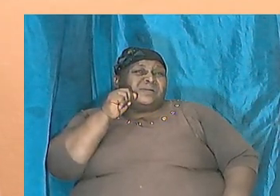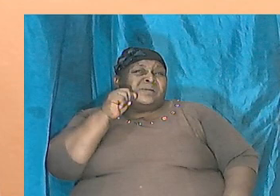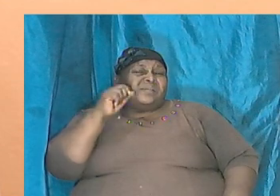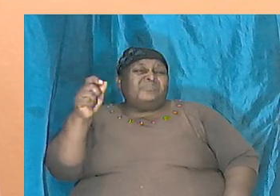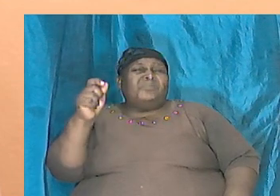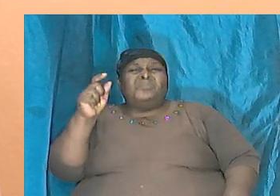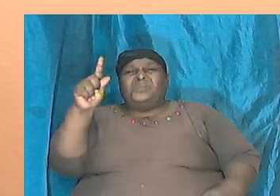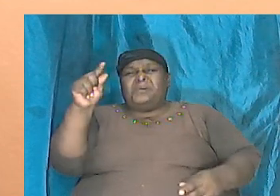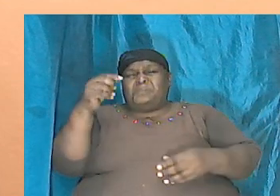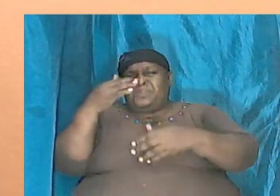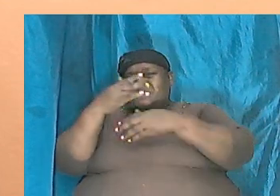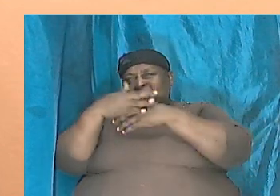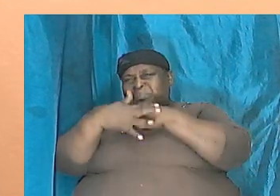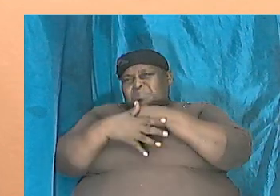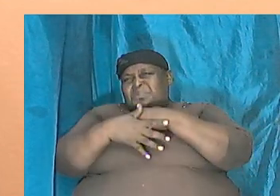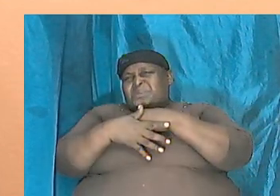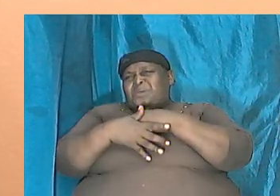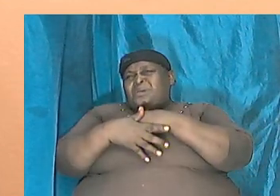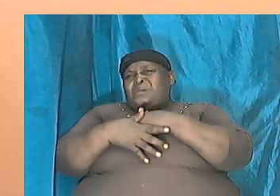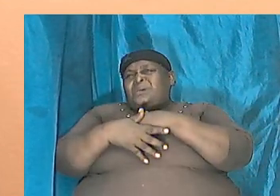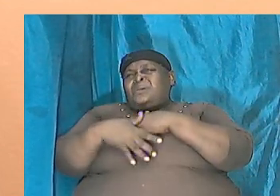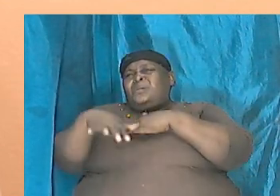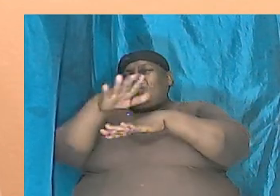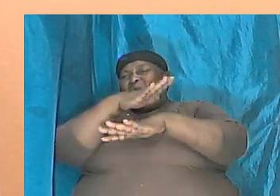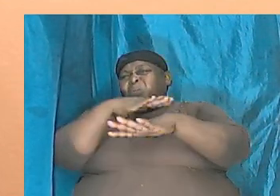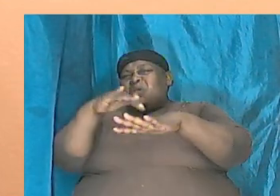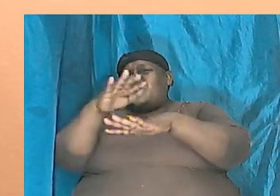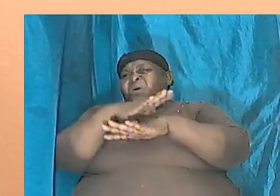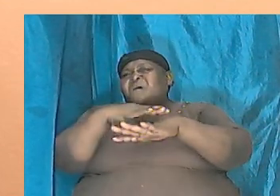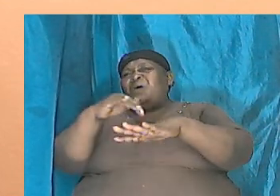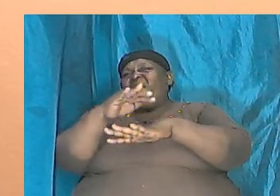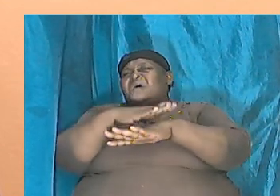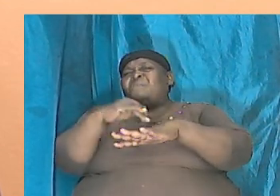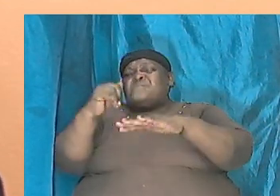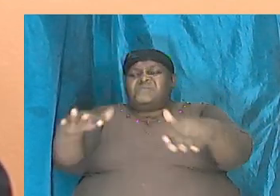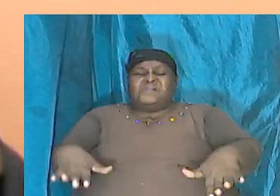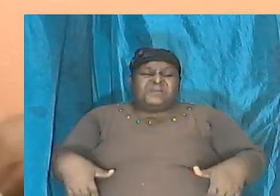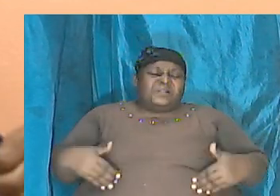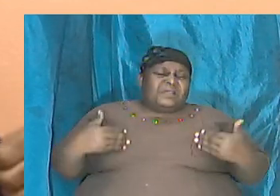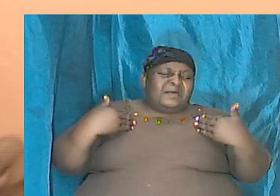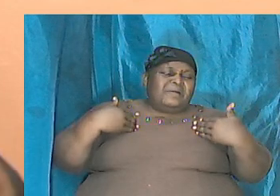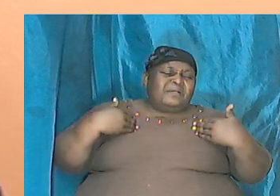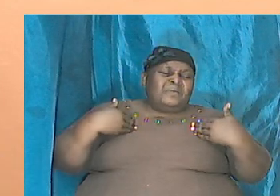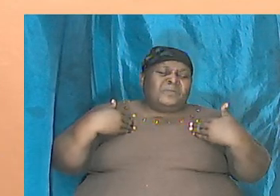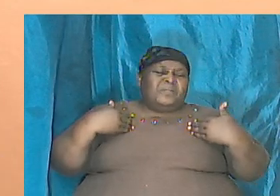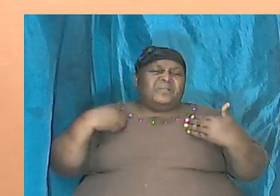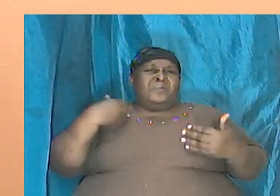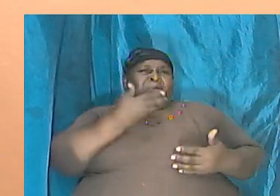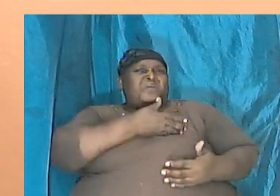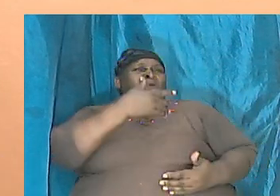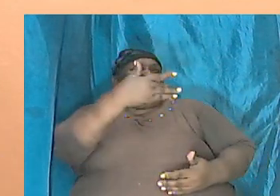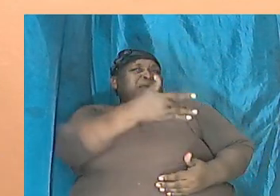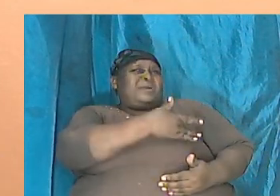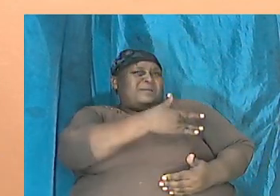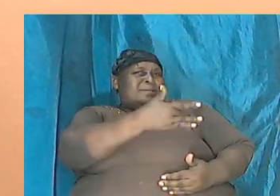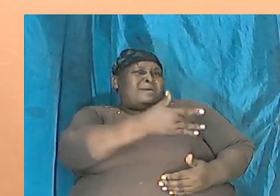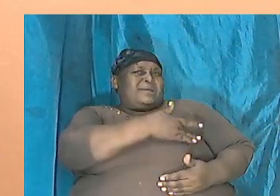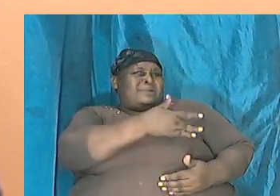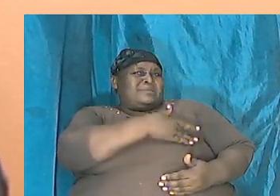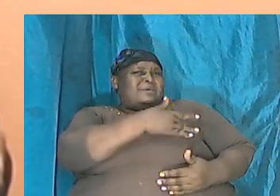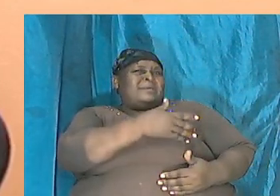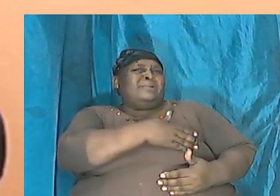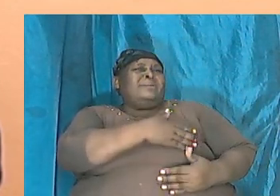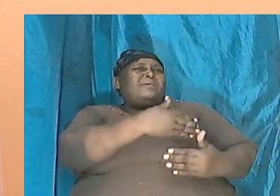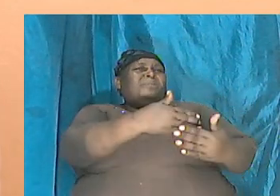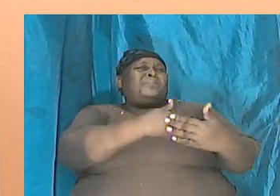of blood and over the period of our life, our heart pumps. If we understand,